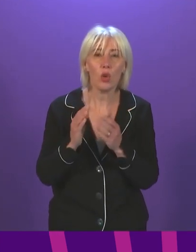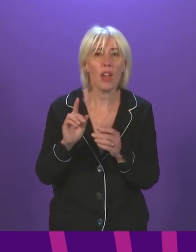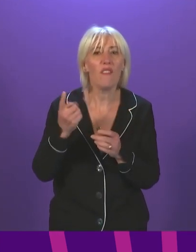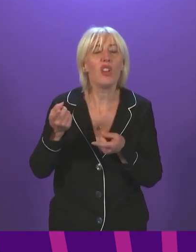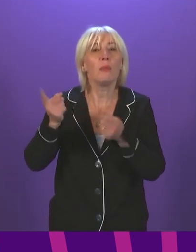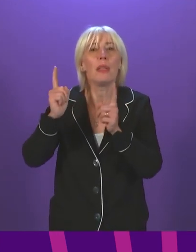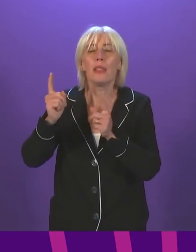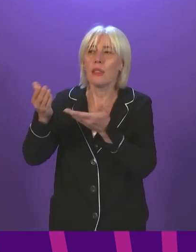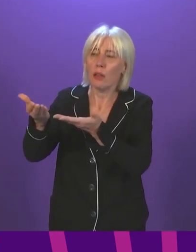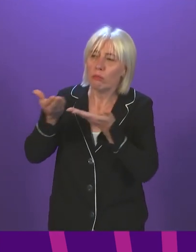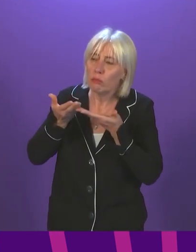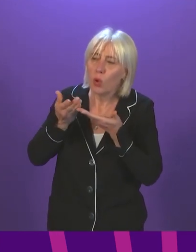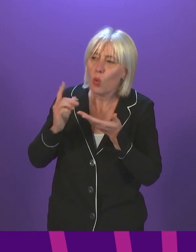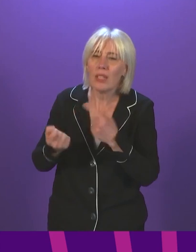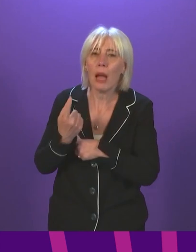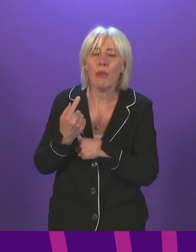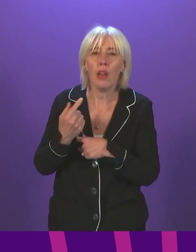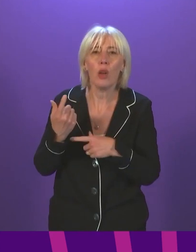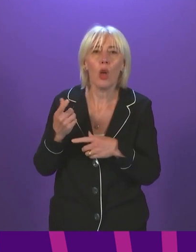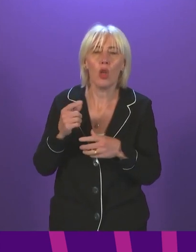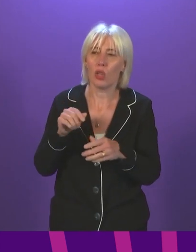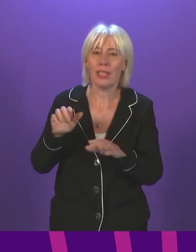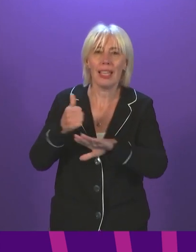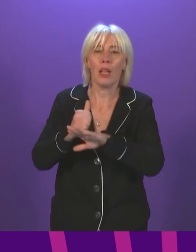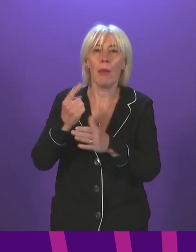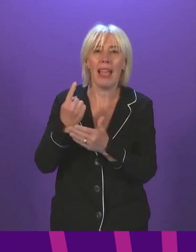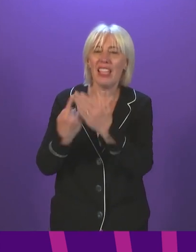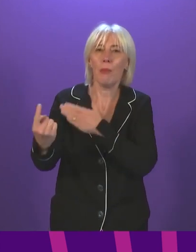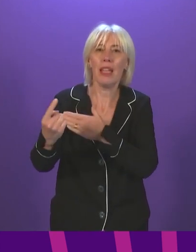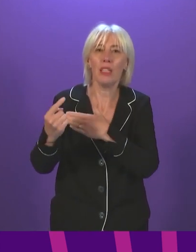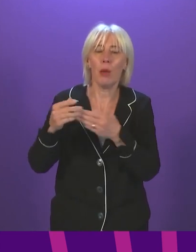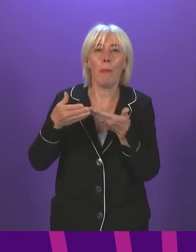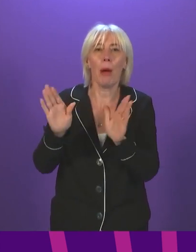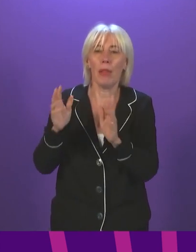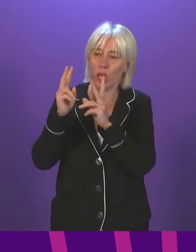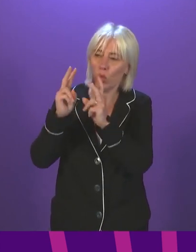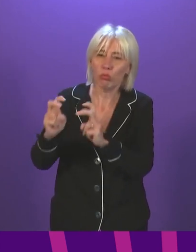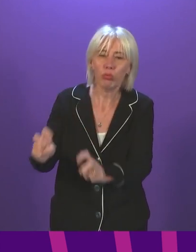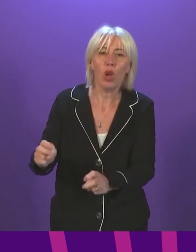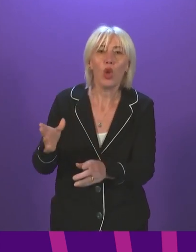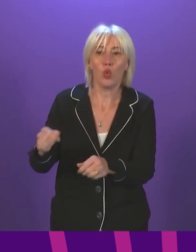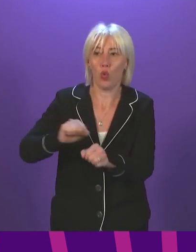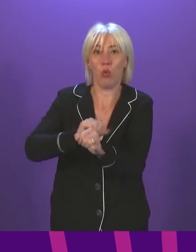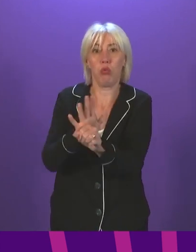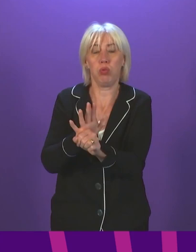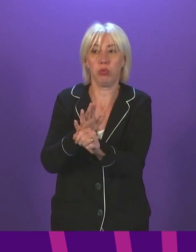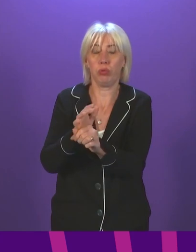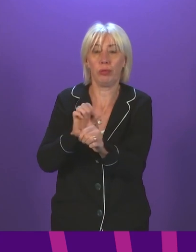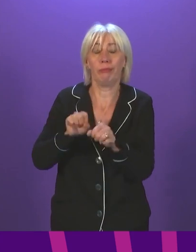update on the work being conducted to establish an independent public inquiry into the handling of the coronavirus pandemic in Scotland?